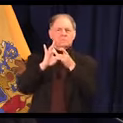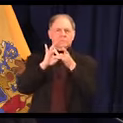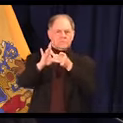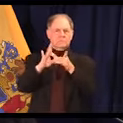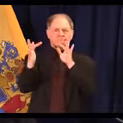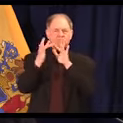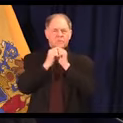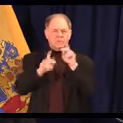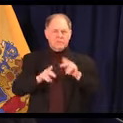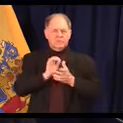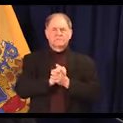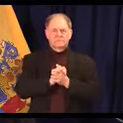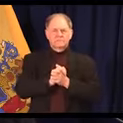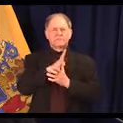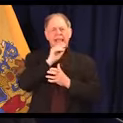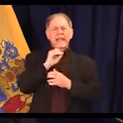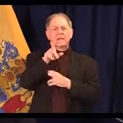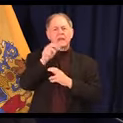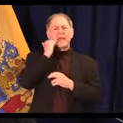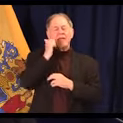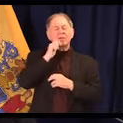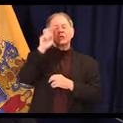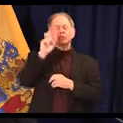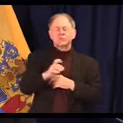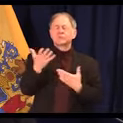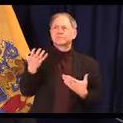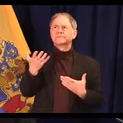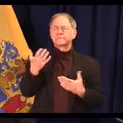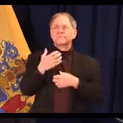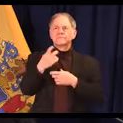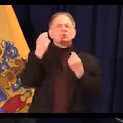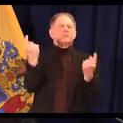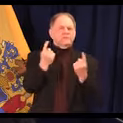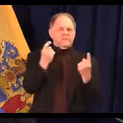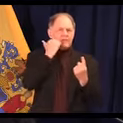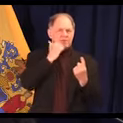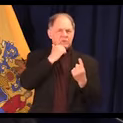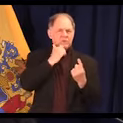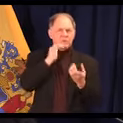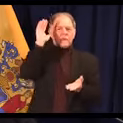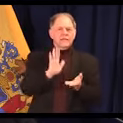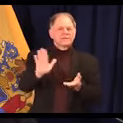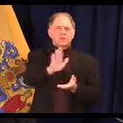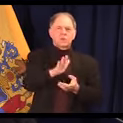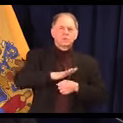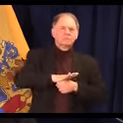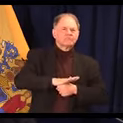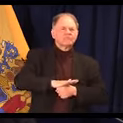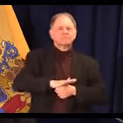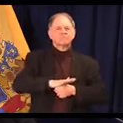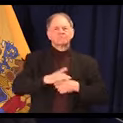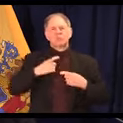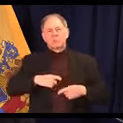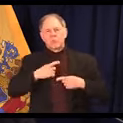Keep some form of daily structure that will lessen any anxiety and any depression you may feel. Stick